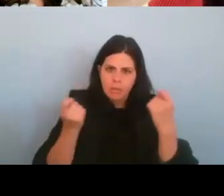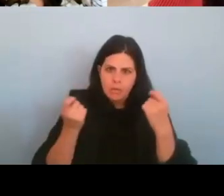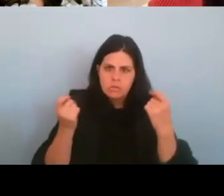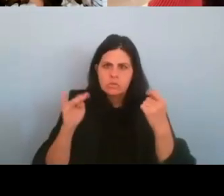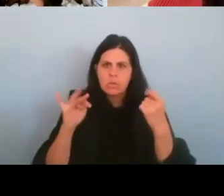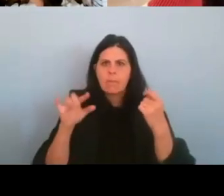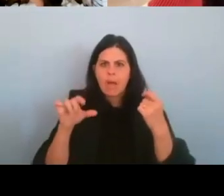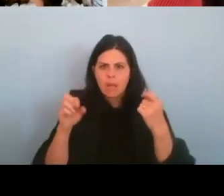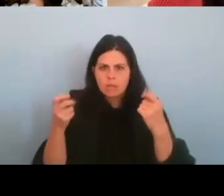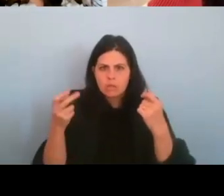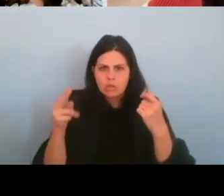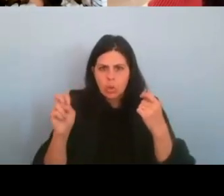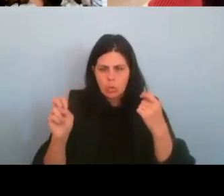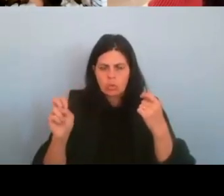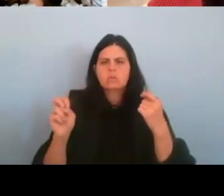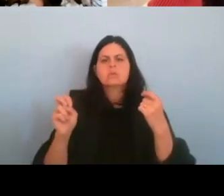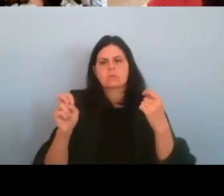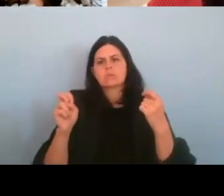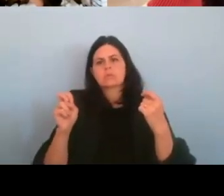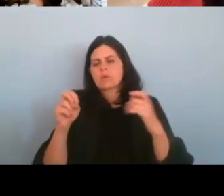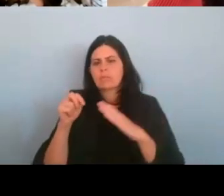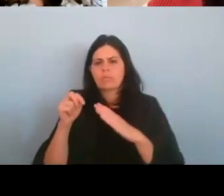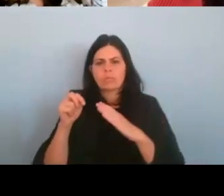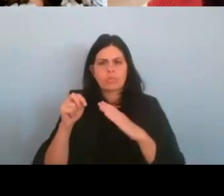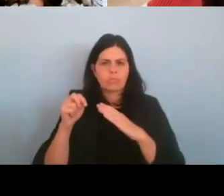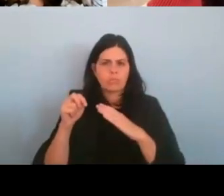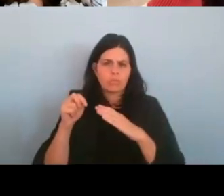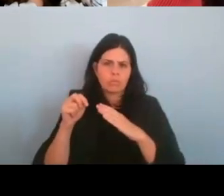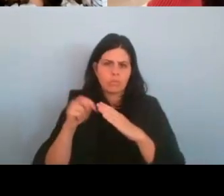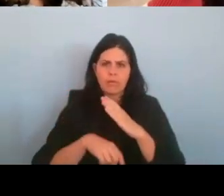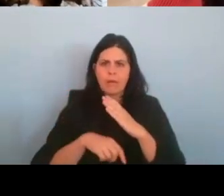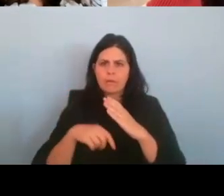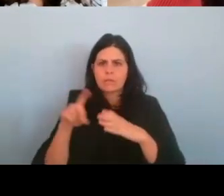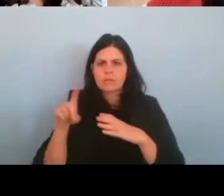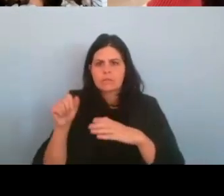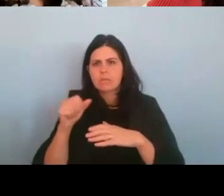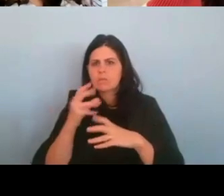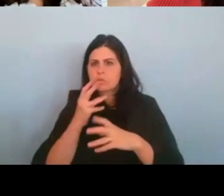disabled Jewish person having like a hugely important milestone.